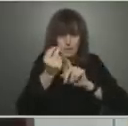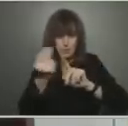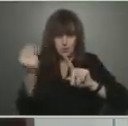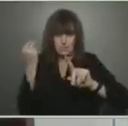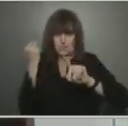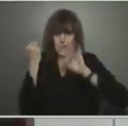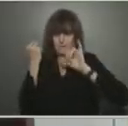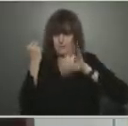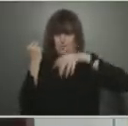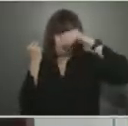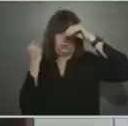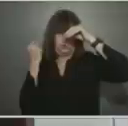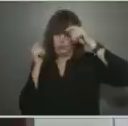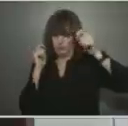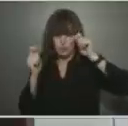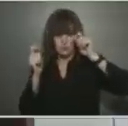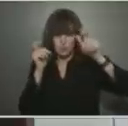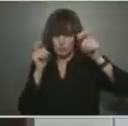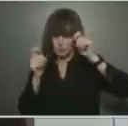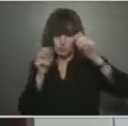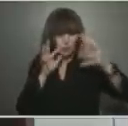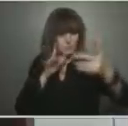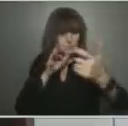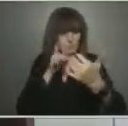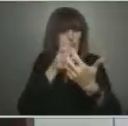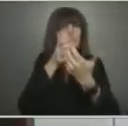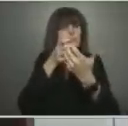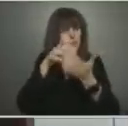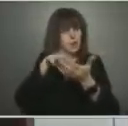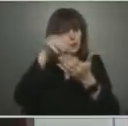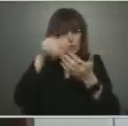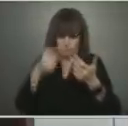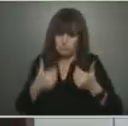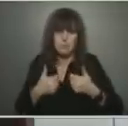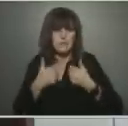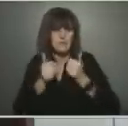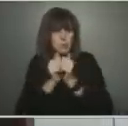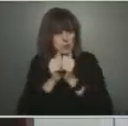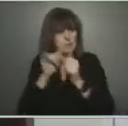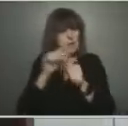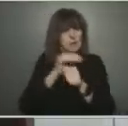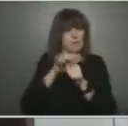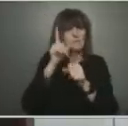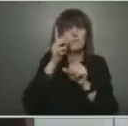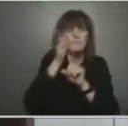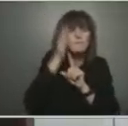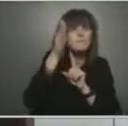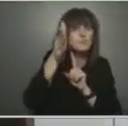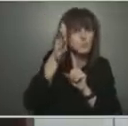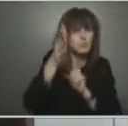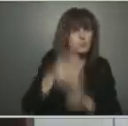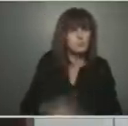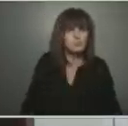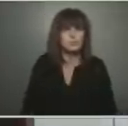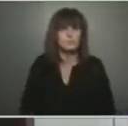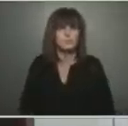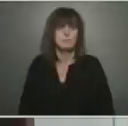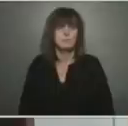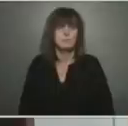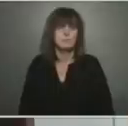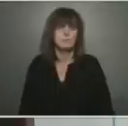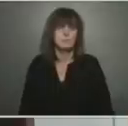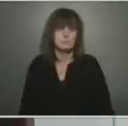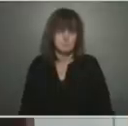live with it. Last question. Your last question comes from Colin DeMello with CTV